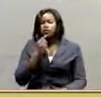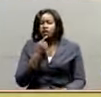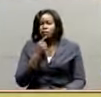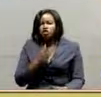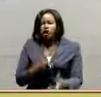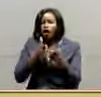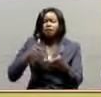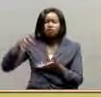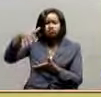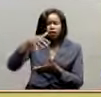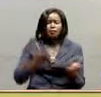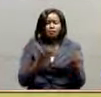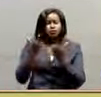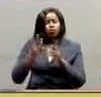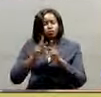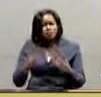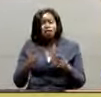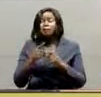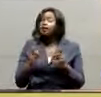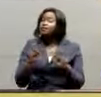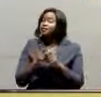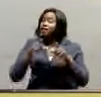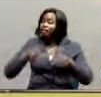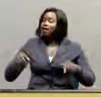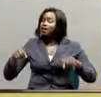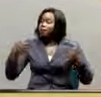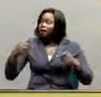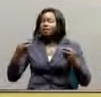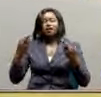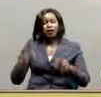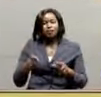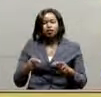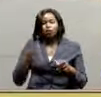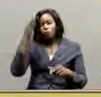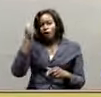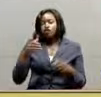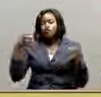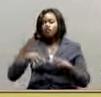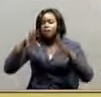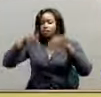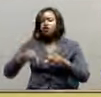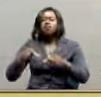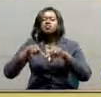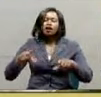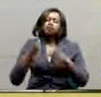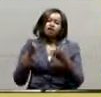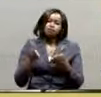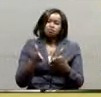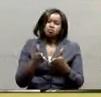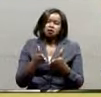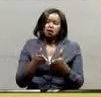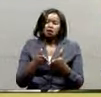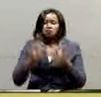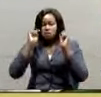peace in the region, it also escalated land disputes with the emergence of land grabbers in disguise of investment. And that